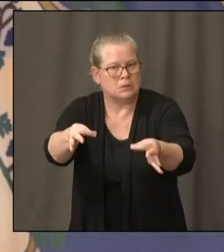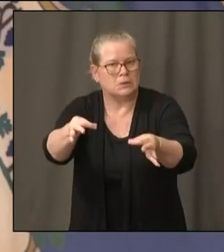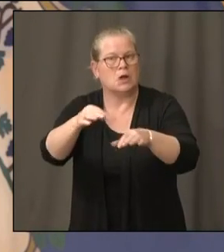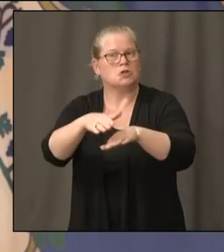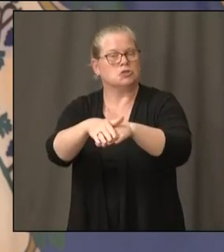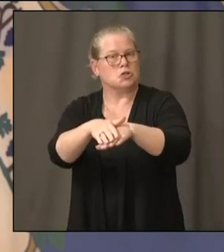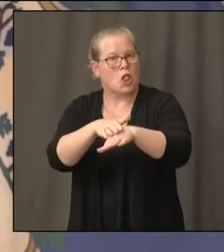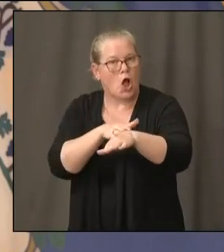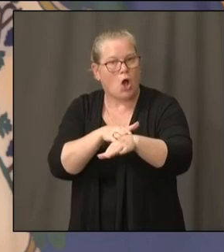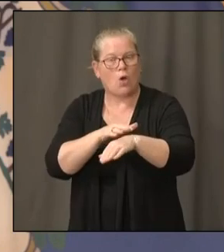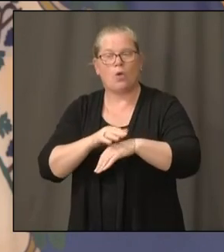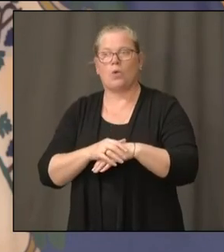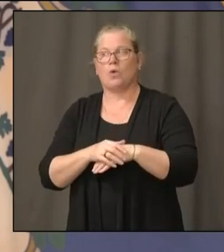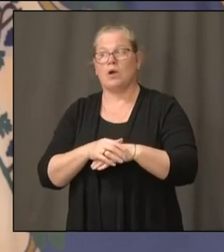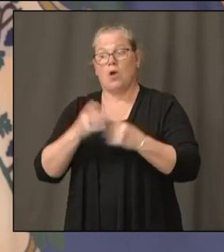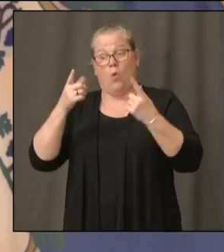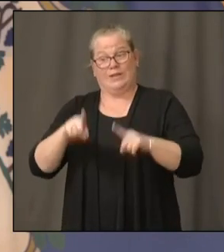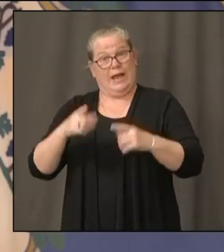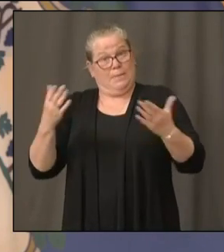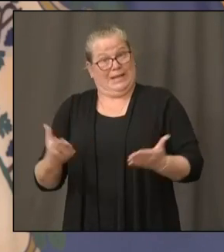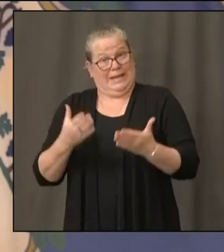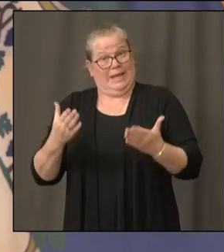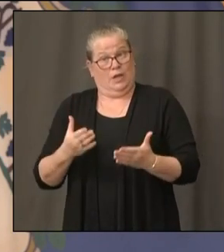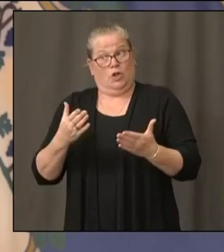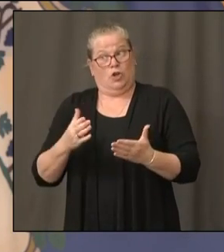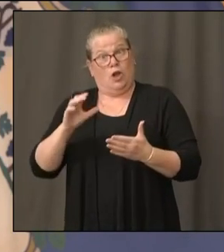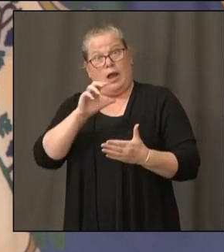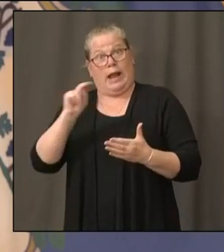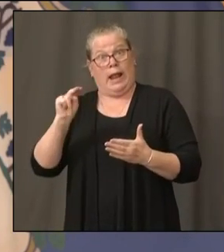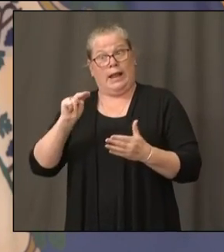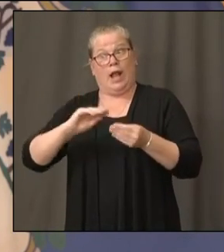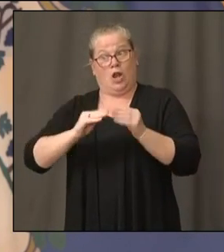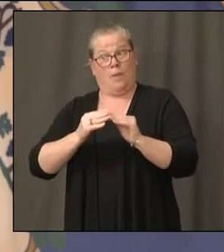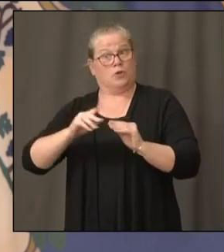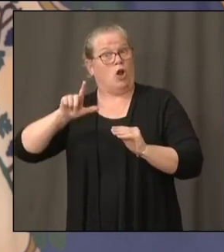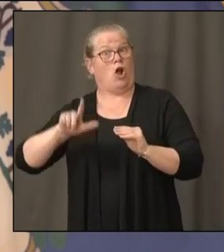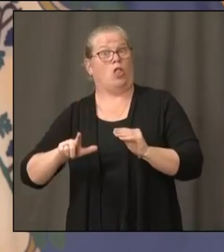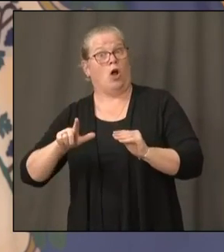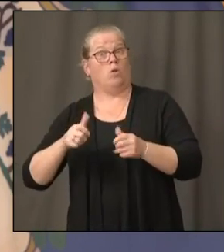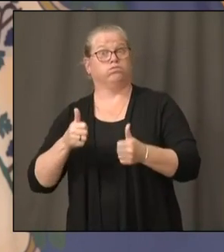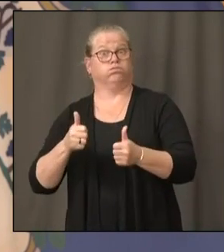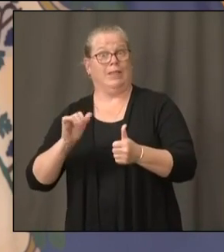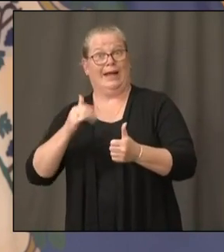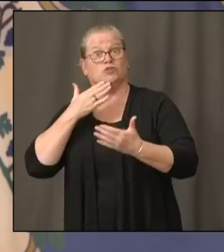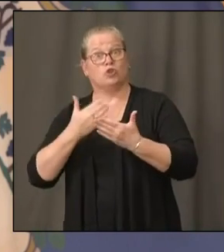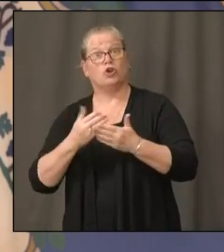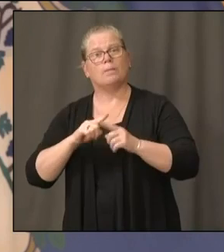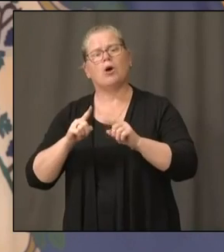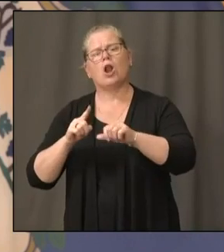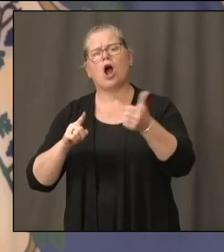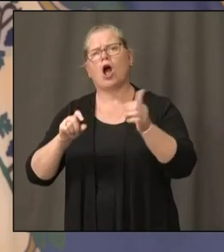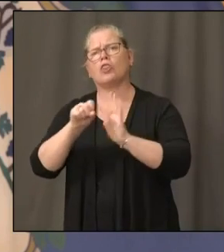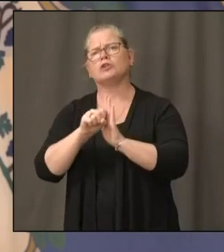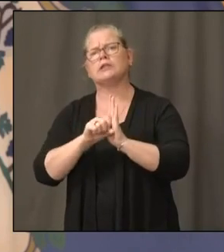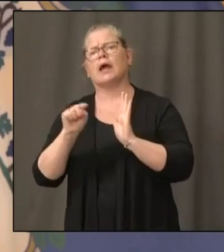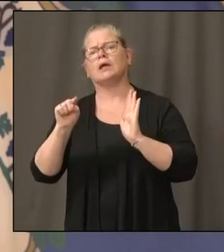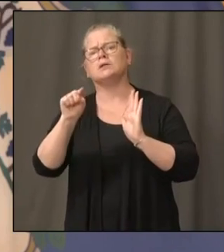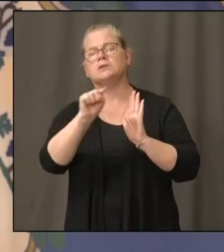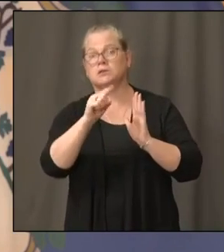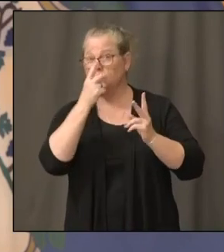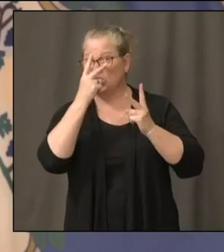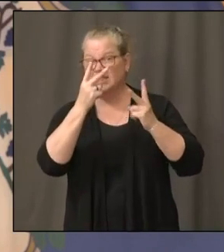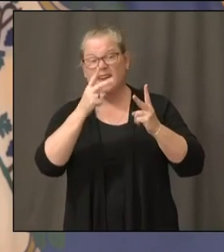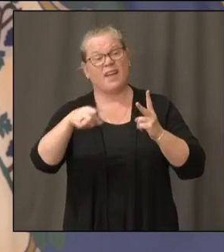what's going on here since we have a very, very low infection rate right now. But learning from what's going on in other parts of the country where saw